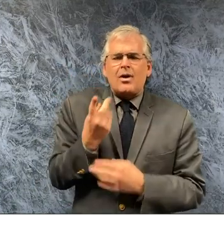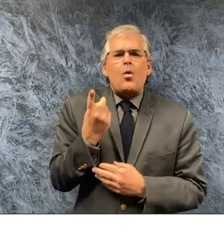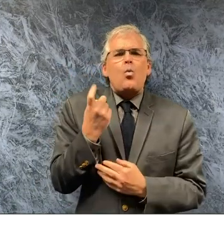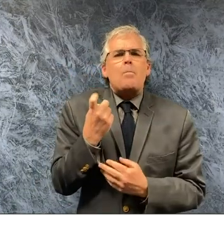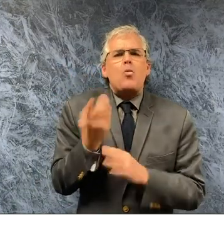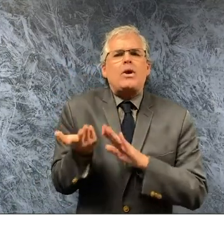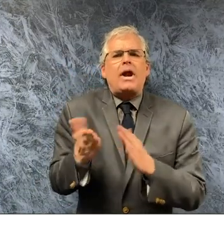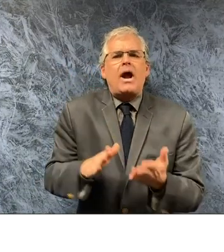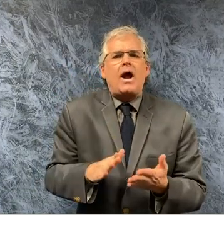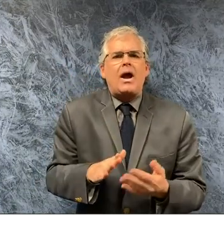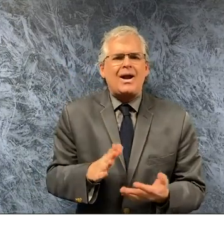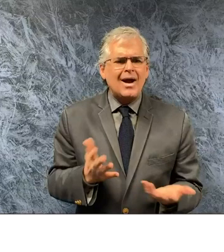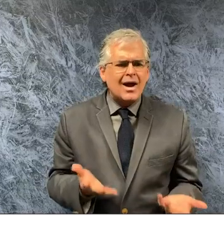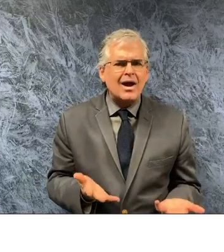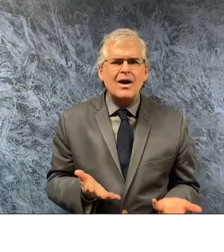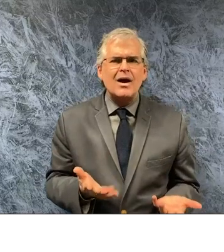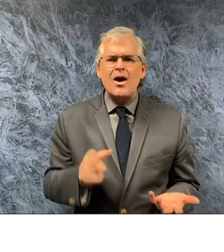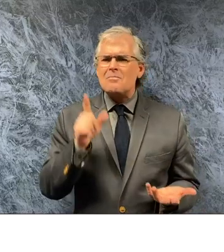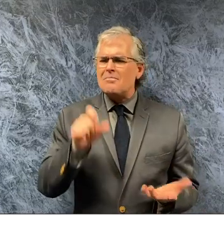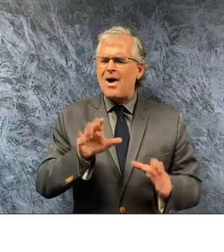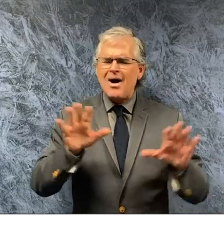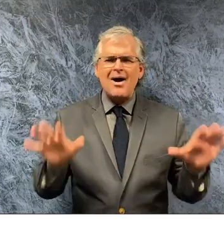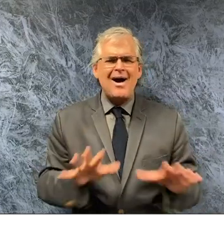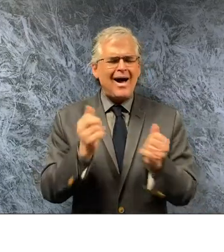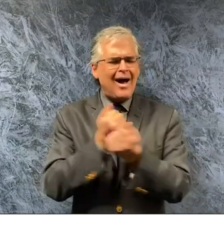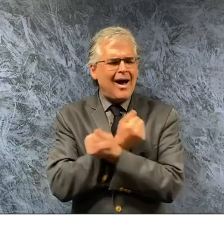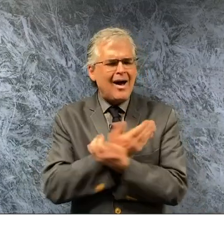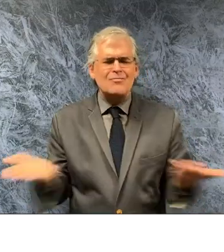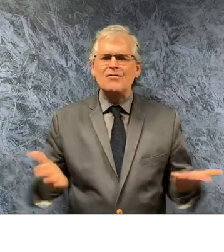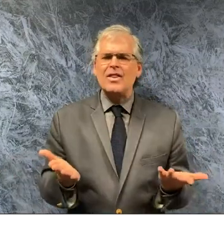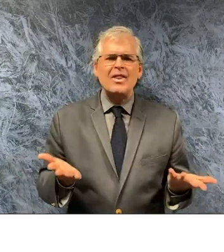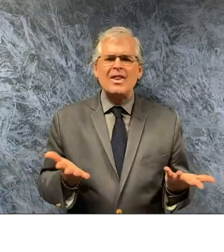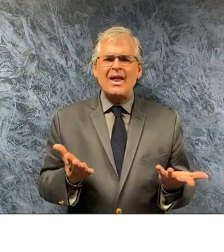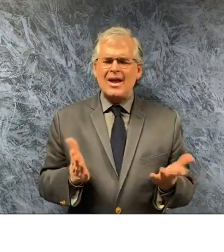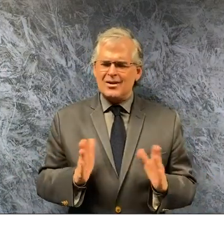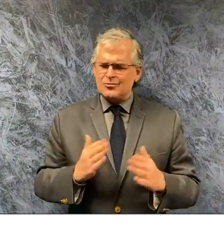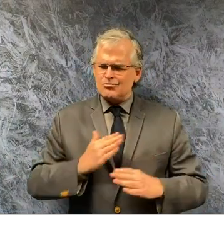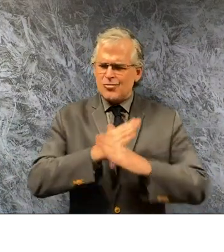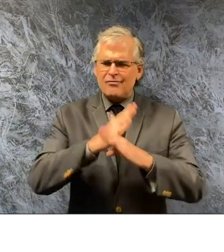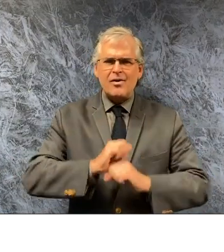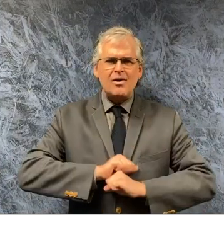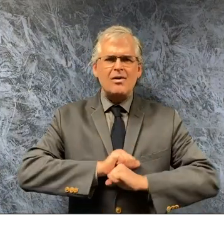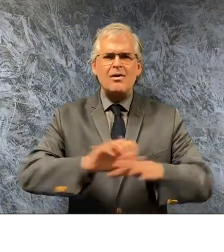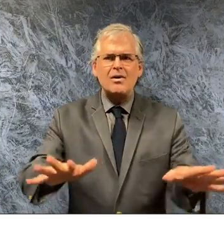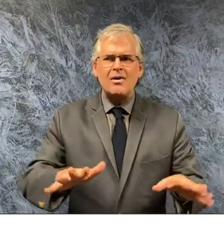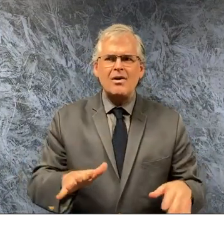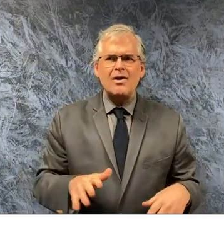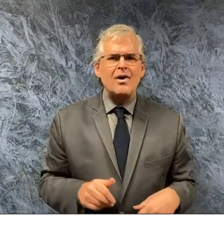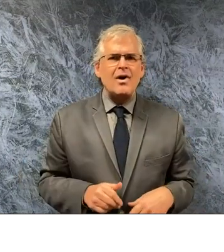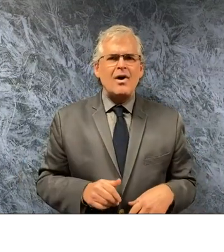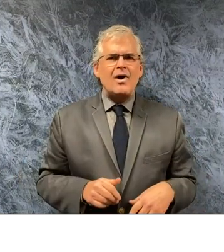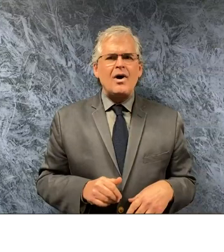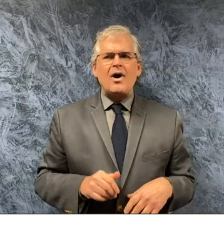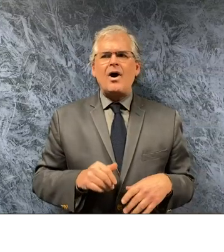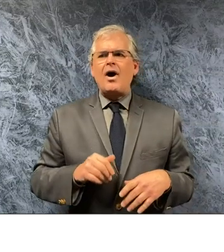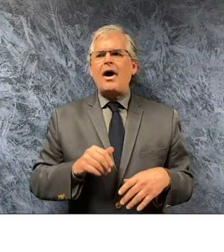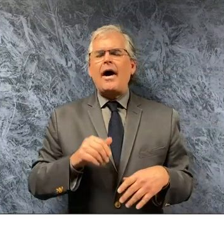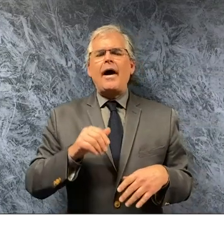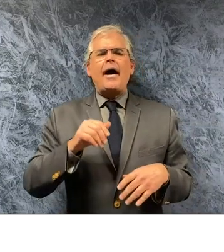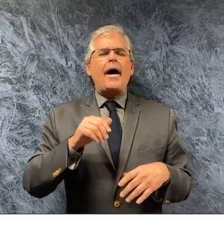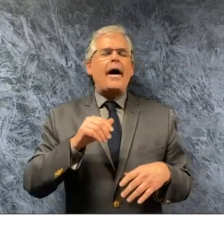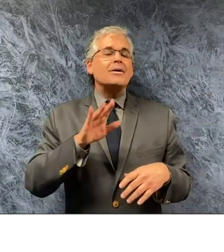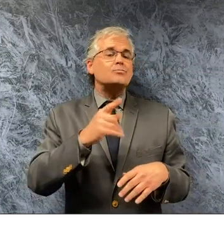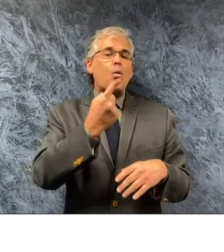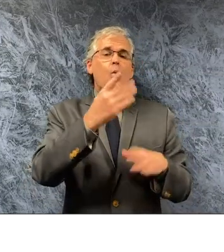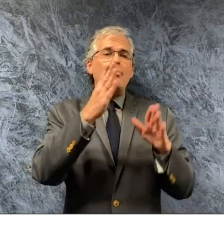and when you read the stories and i get the emails of people that want to know if i can help them get in to see you know a family member in a hospital or